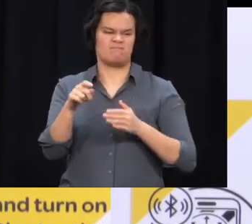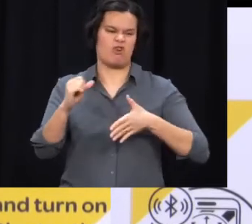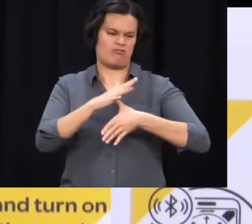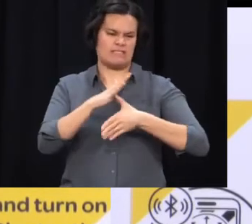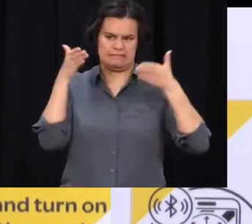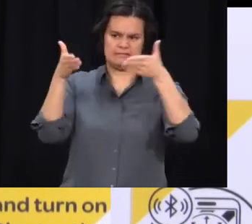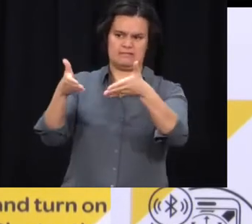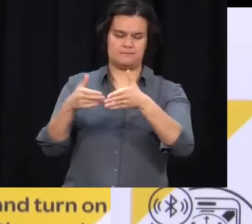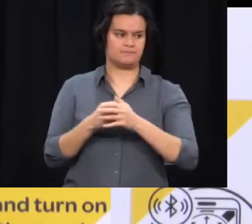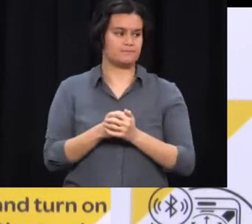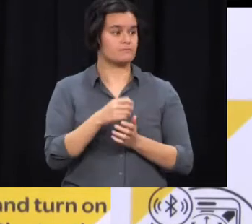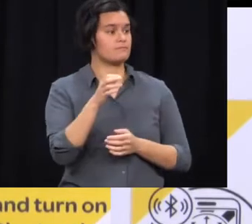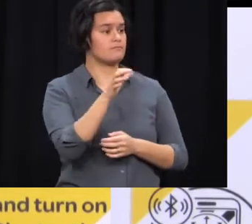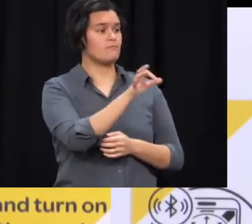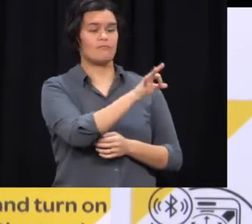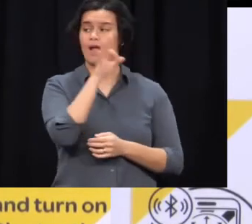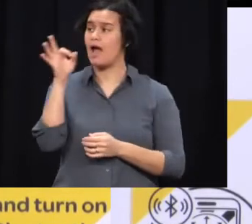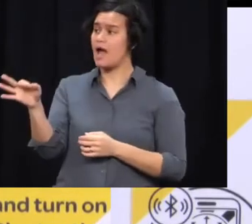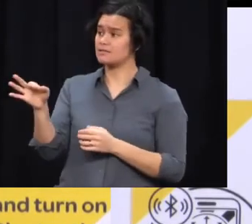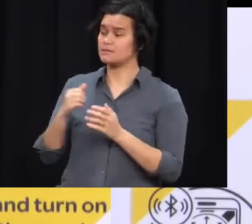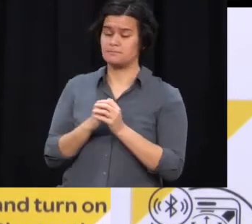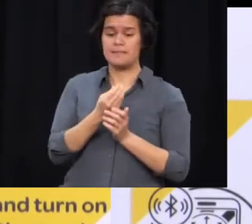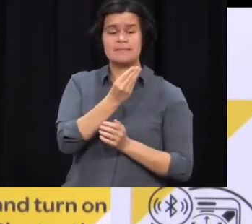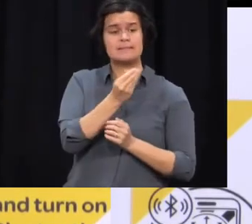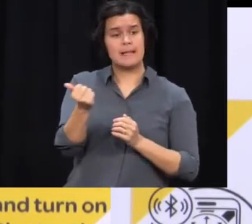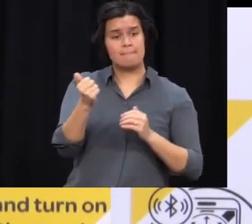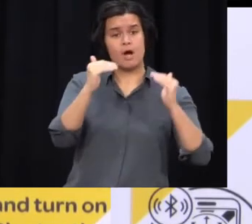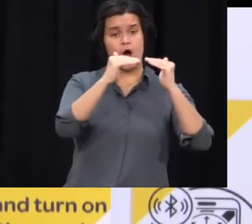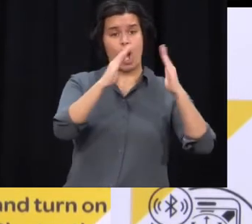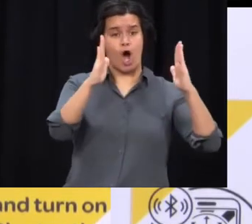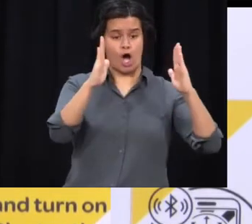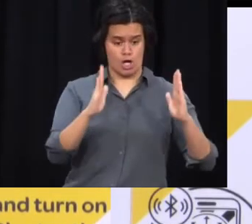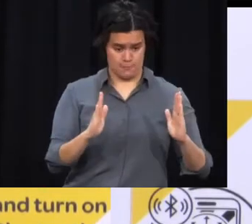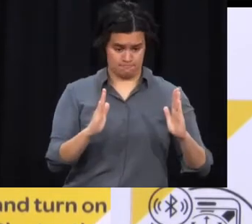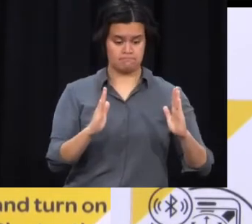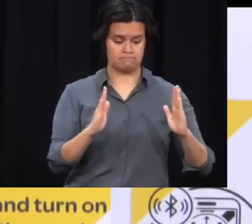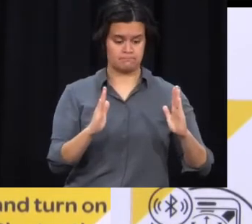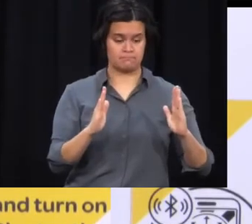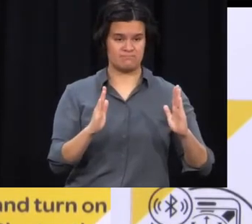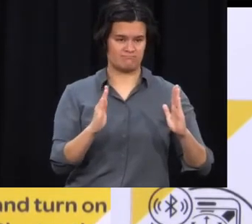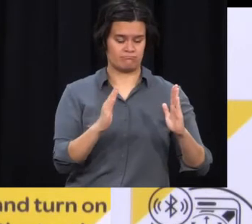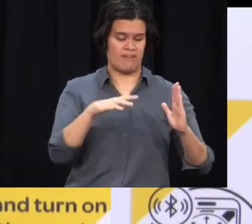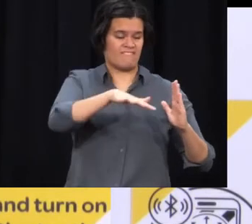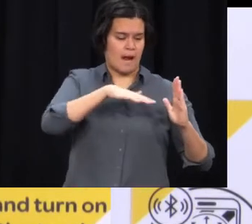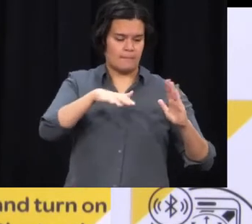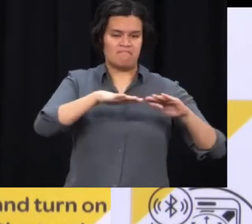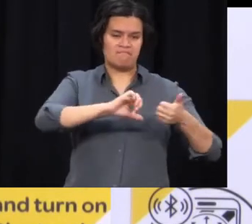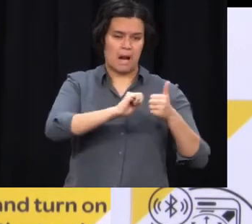taken up the opportunity to go into a managed isolation facility because they can't self-isolate away from their